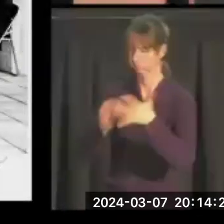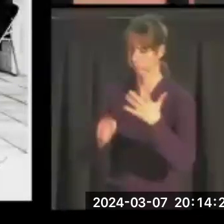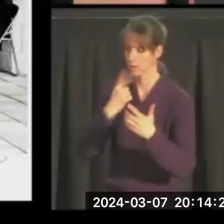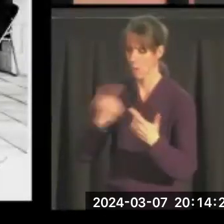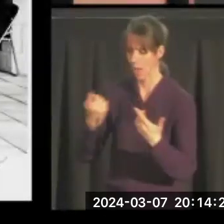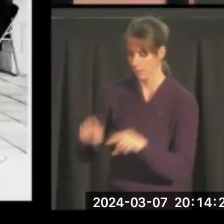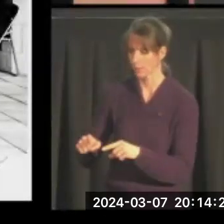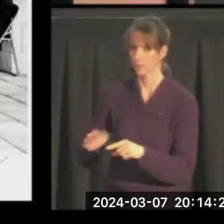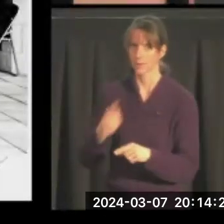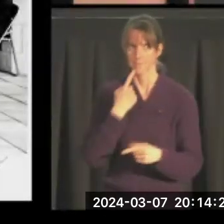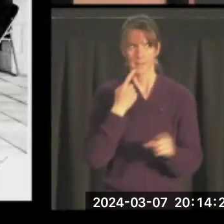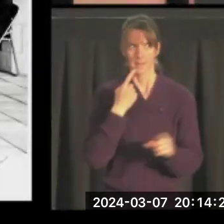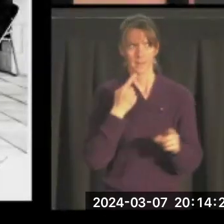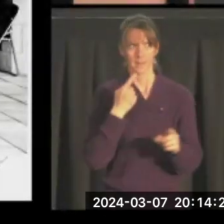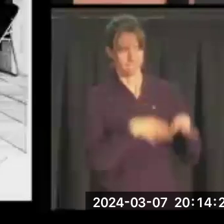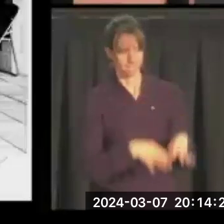finally given.